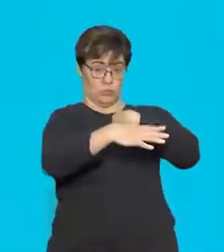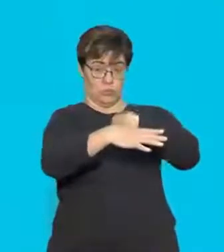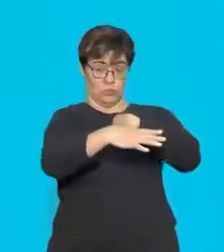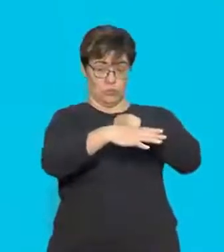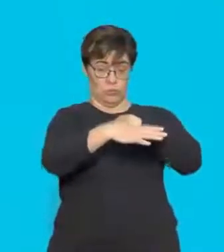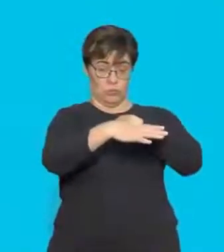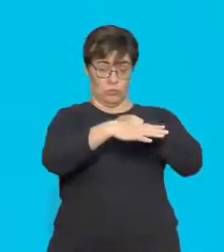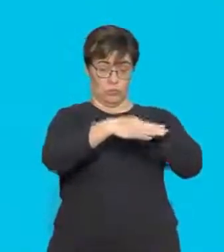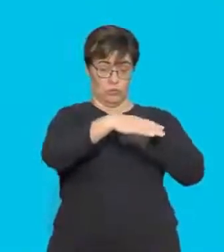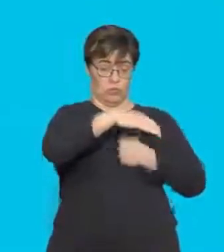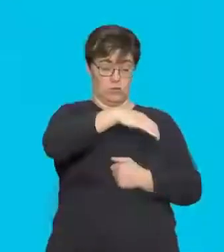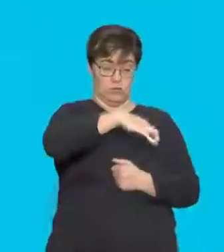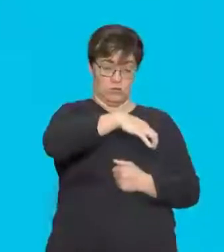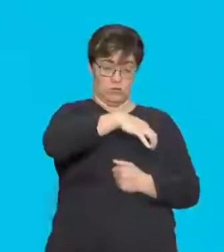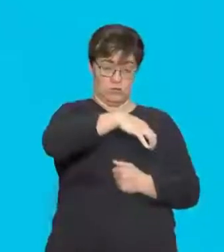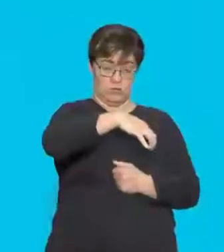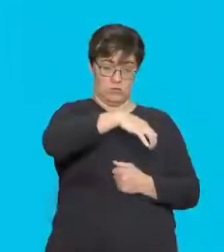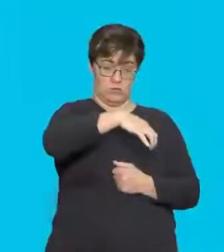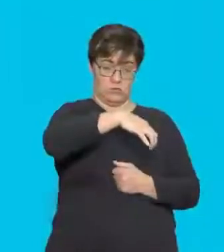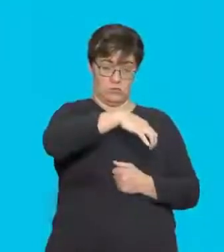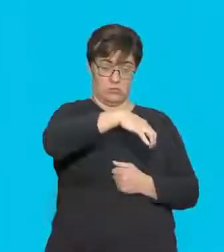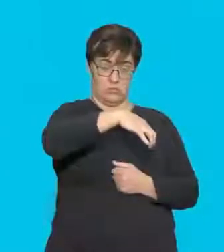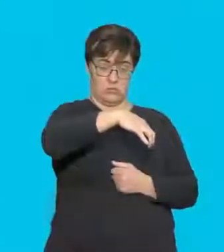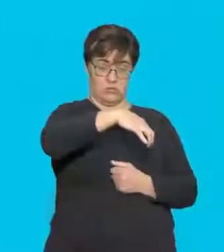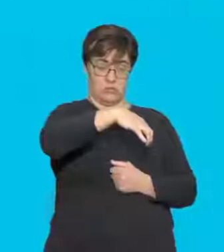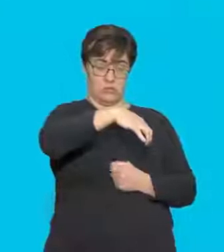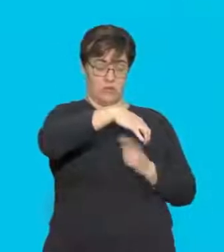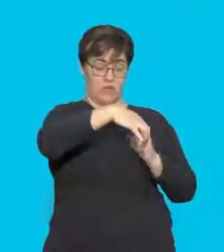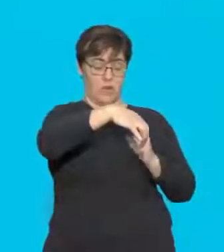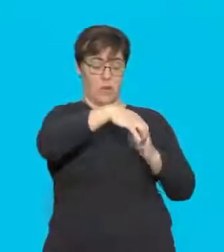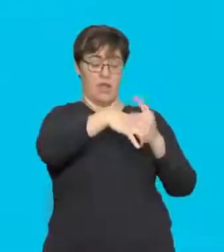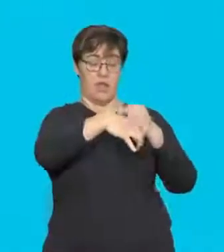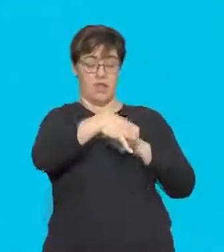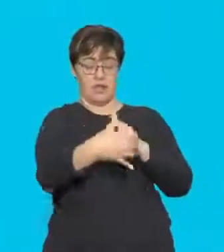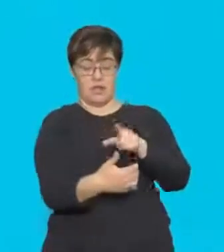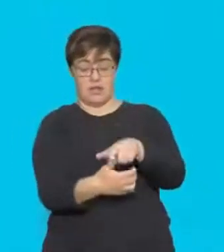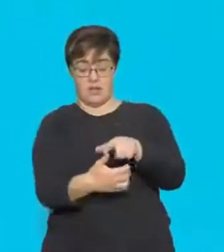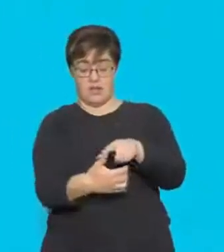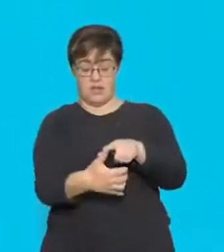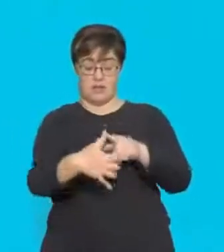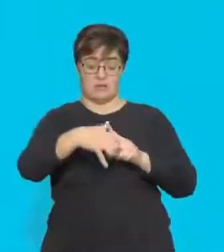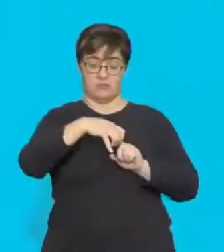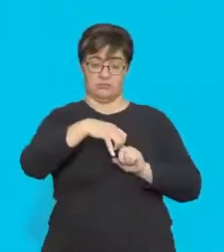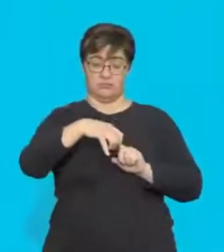Don't get confused. Don't use your left hand. The dot is indicating. It's like the arrow coming towards you.